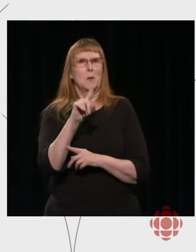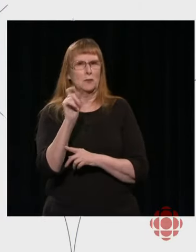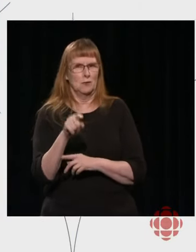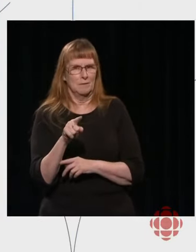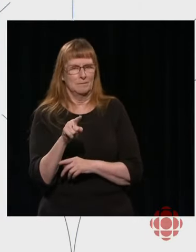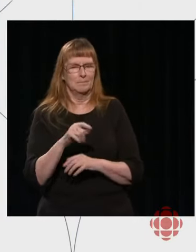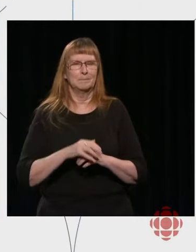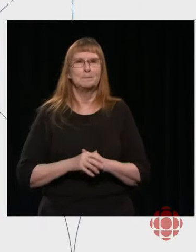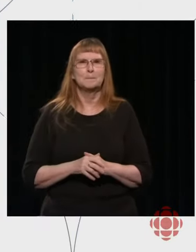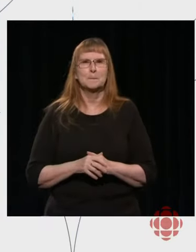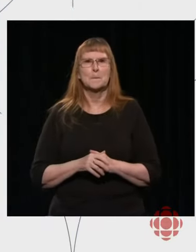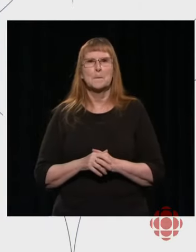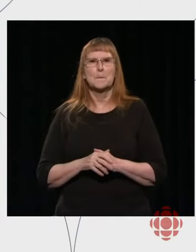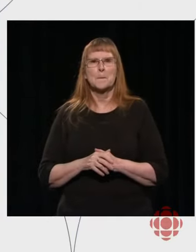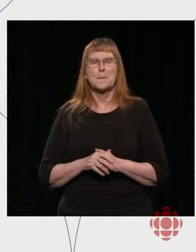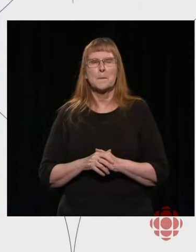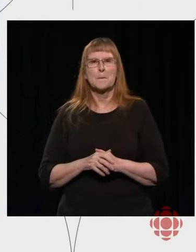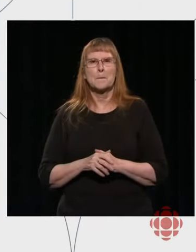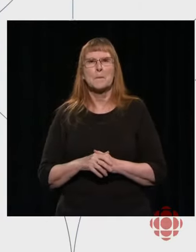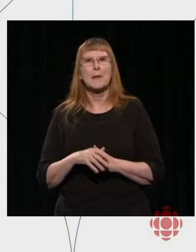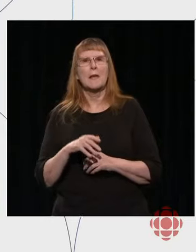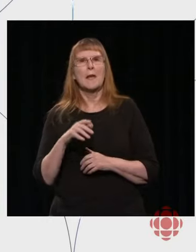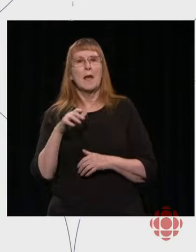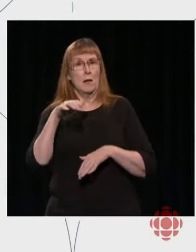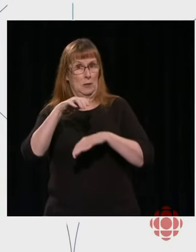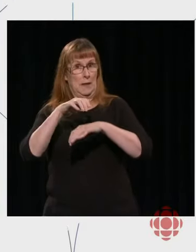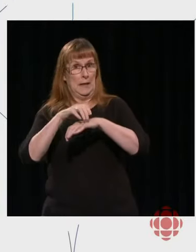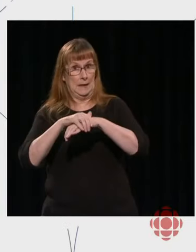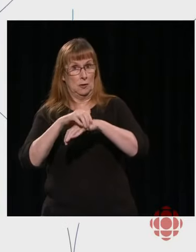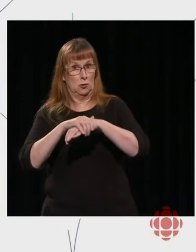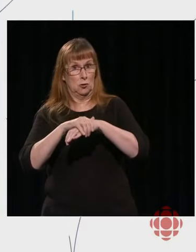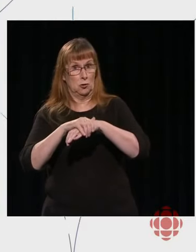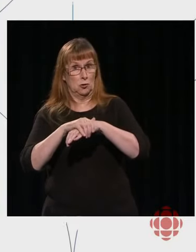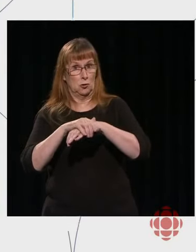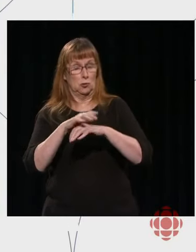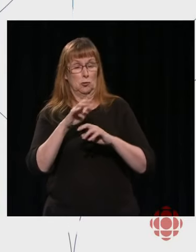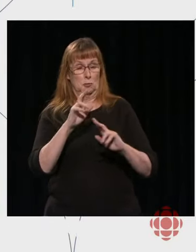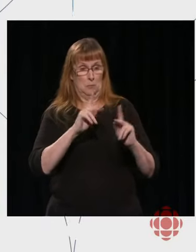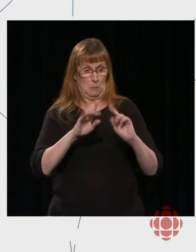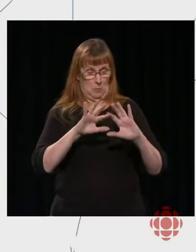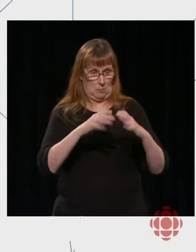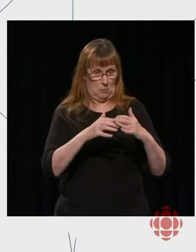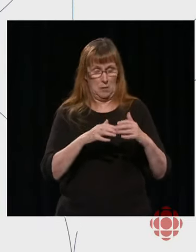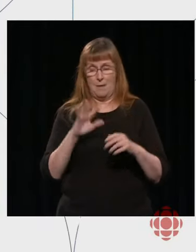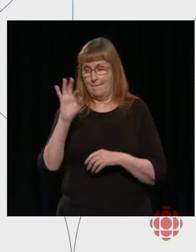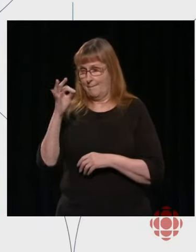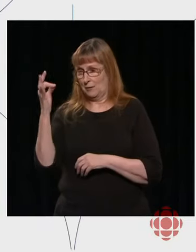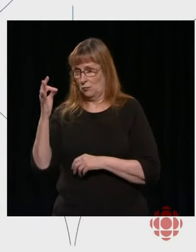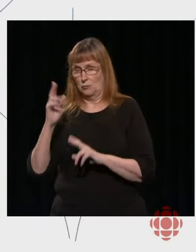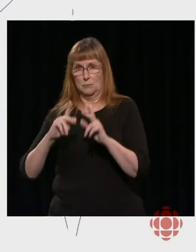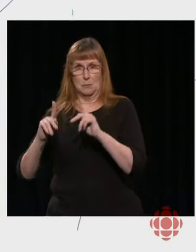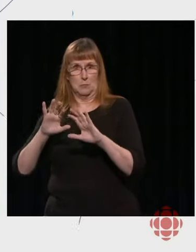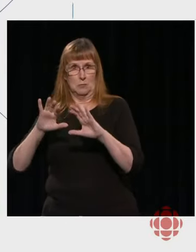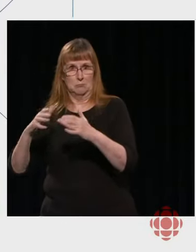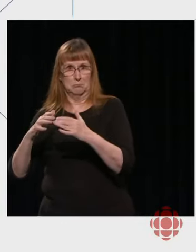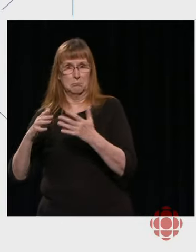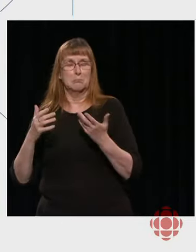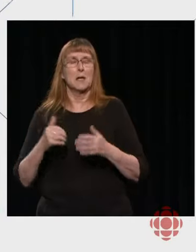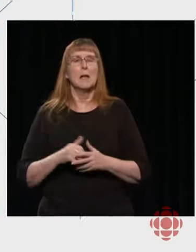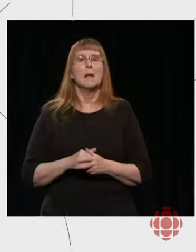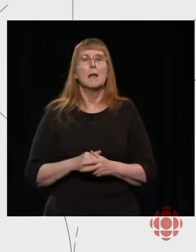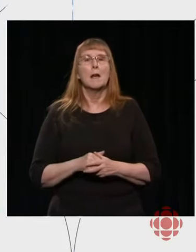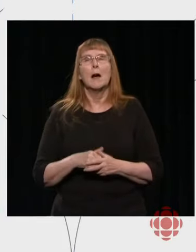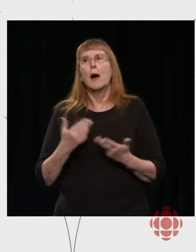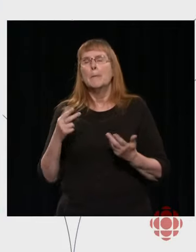So it's pertinent for English-speaking and French-speaking people. When we look at things like